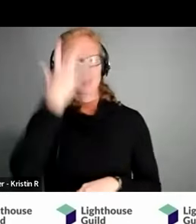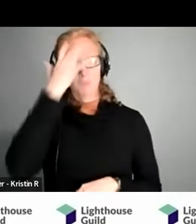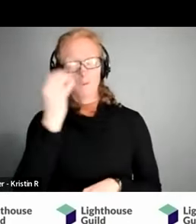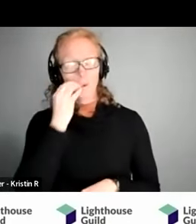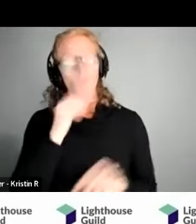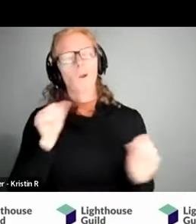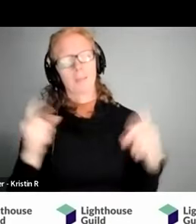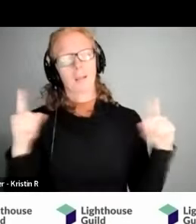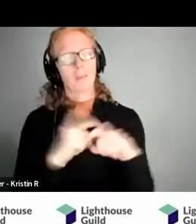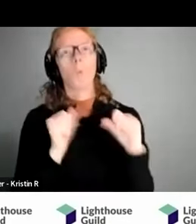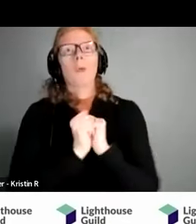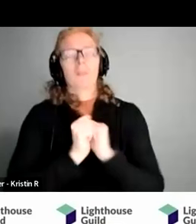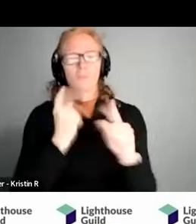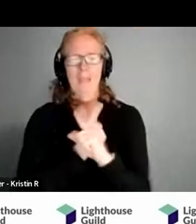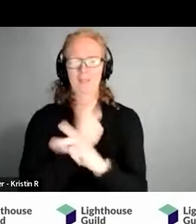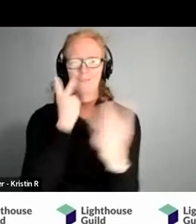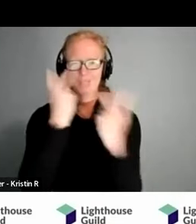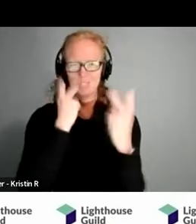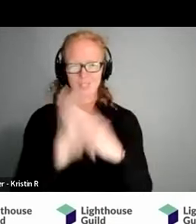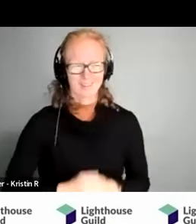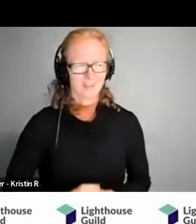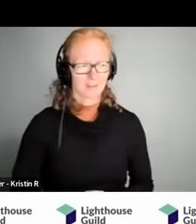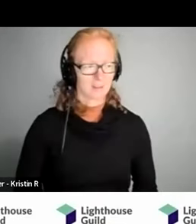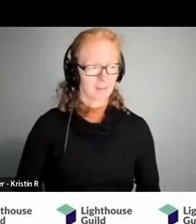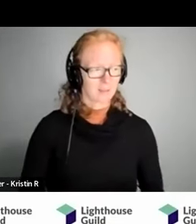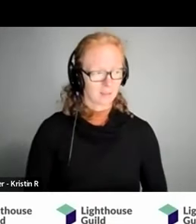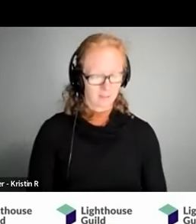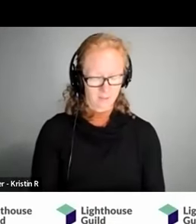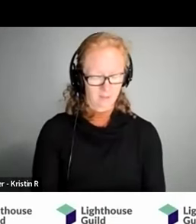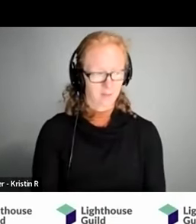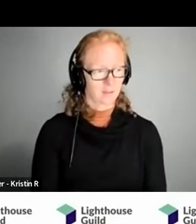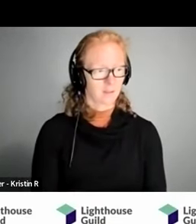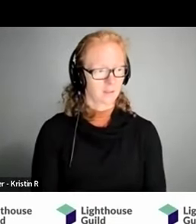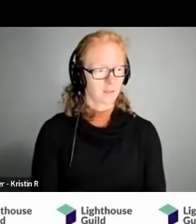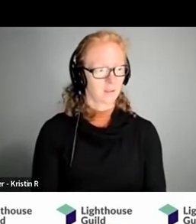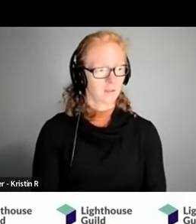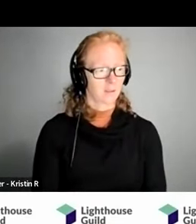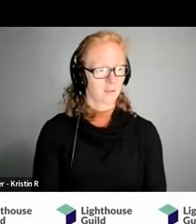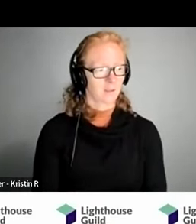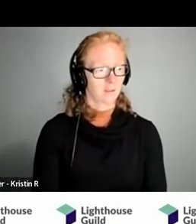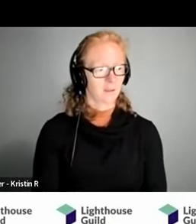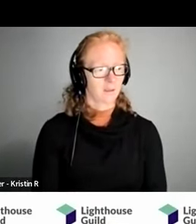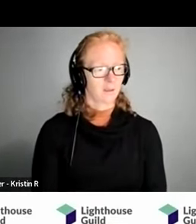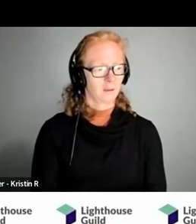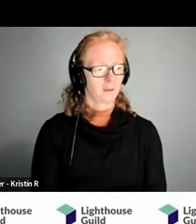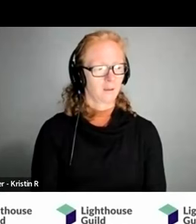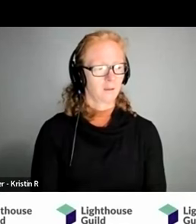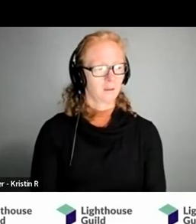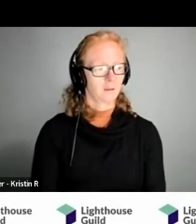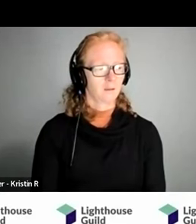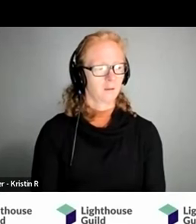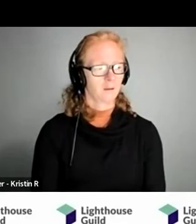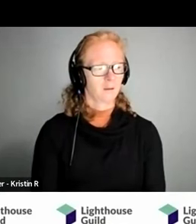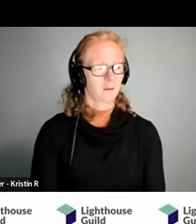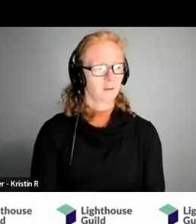with vision uh it's it's it's the hard thing to tackle that's why we have our tech pals program which is great and a lot of people